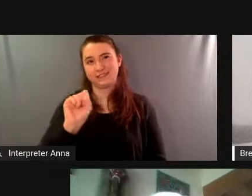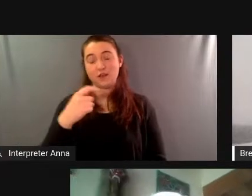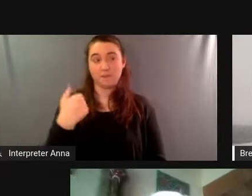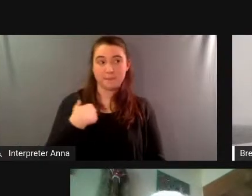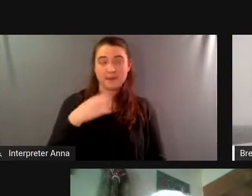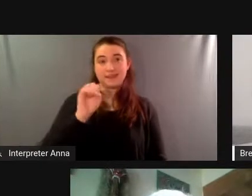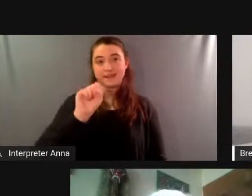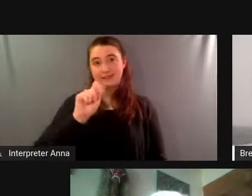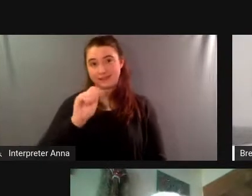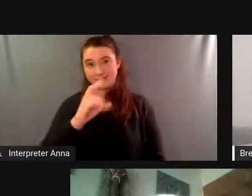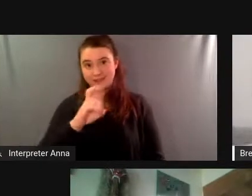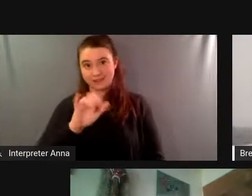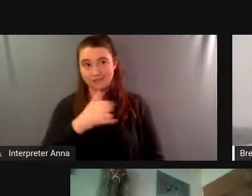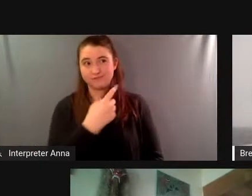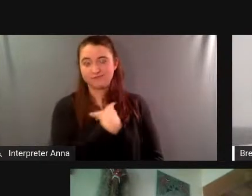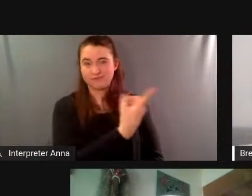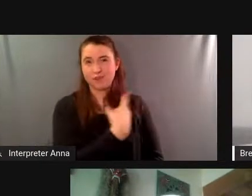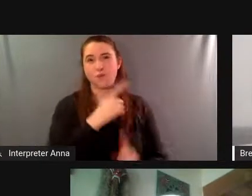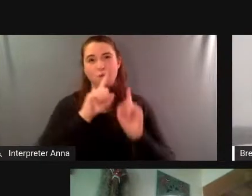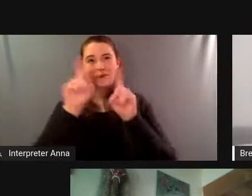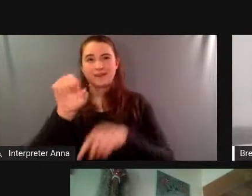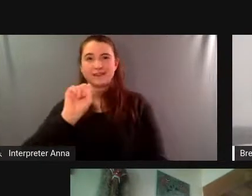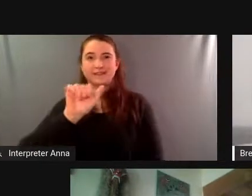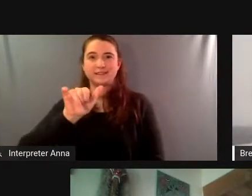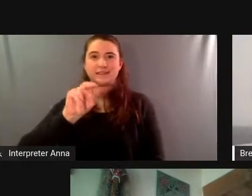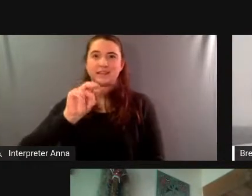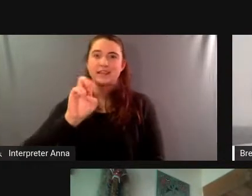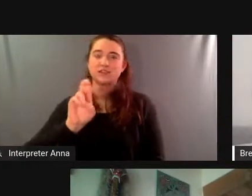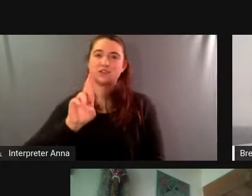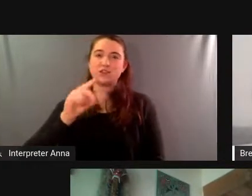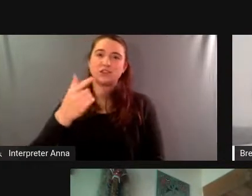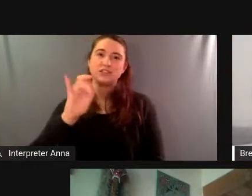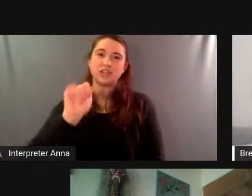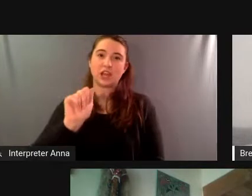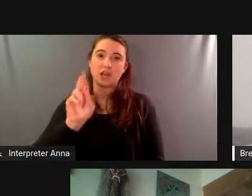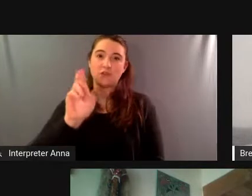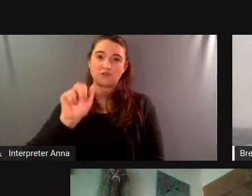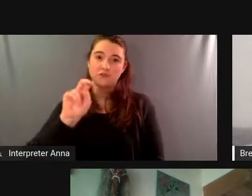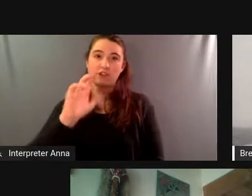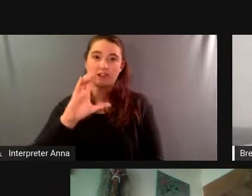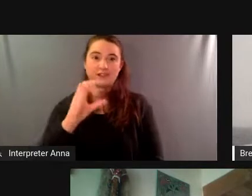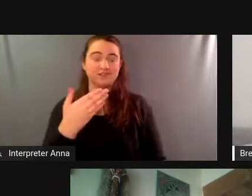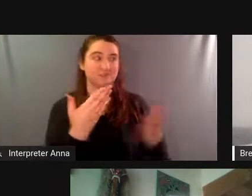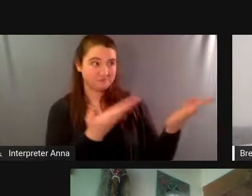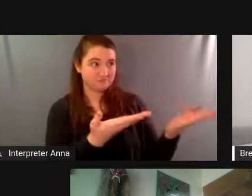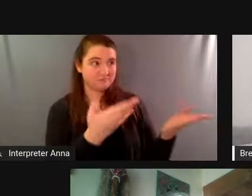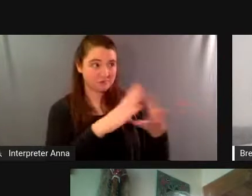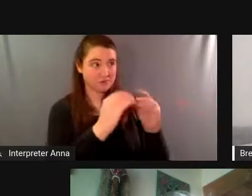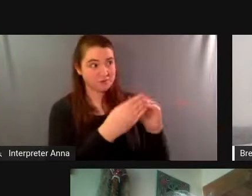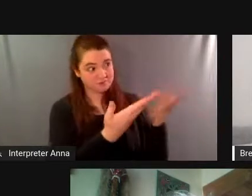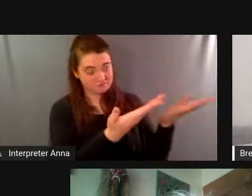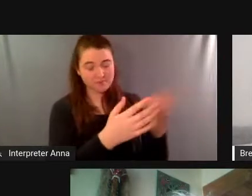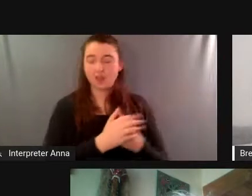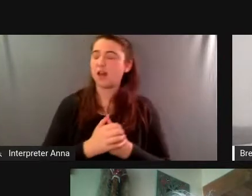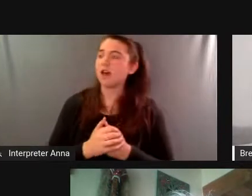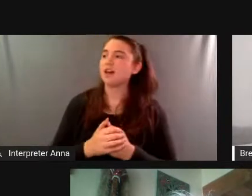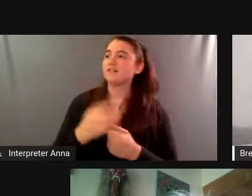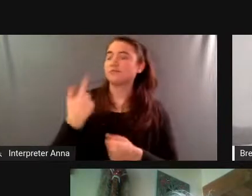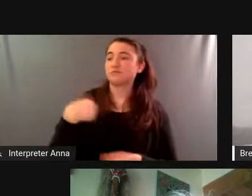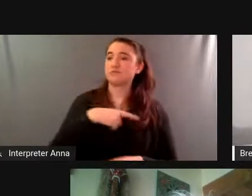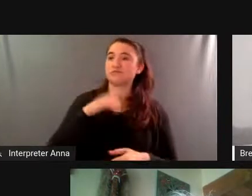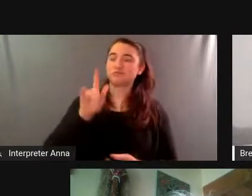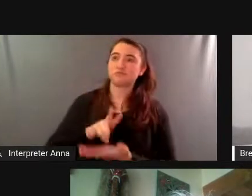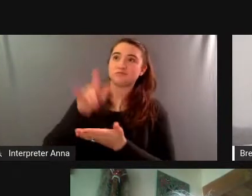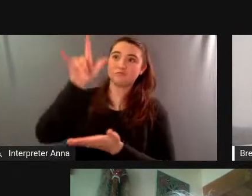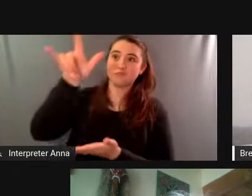point well matt and i got on a plane to new mexico we were really determined to make this film and met with mark